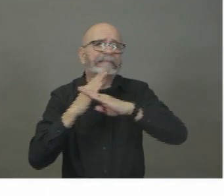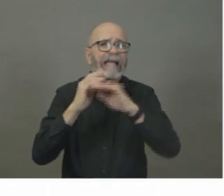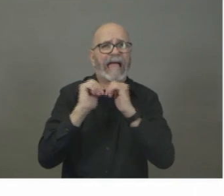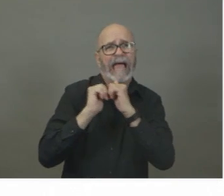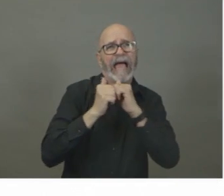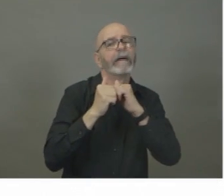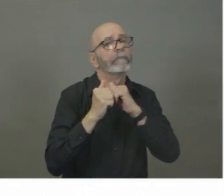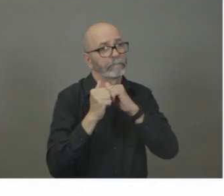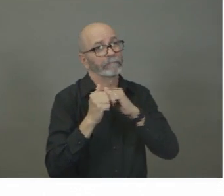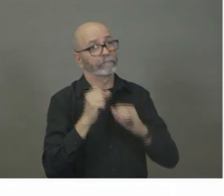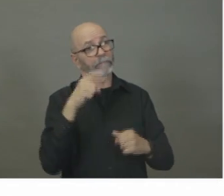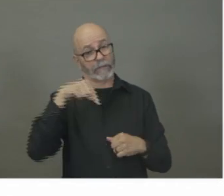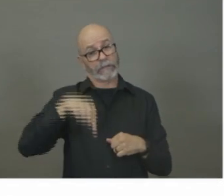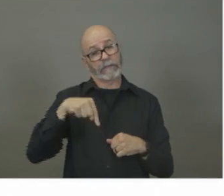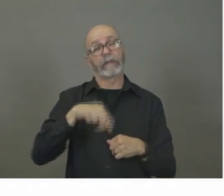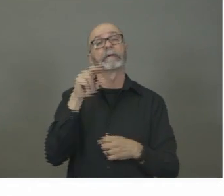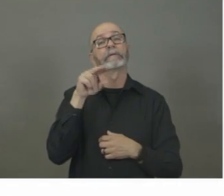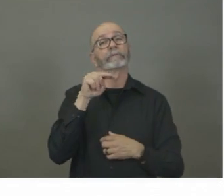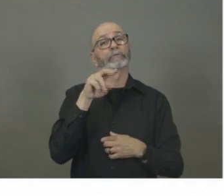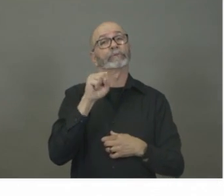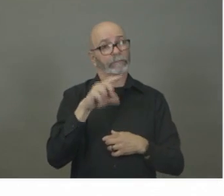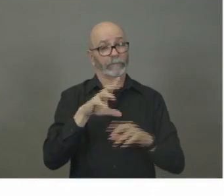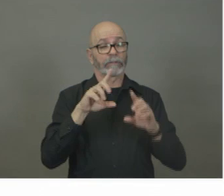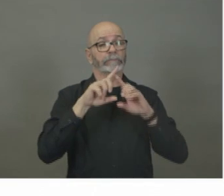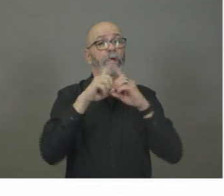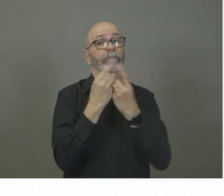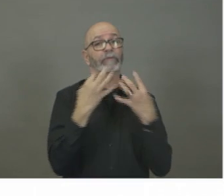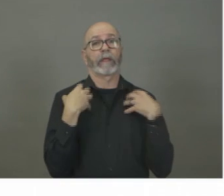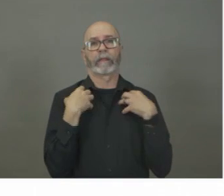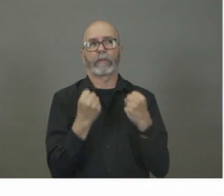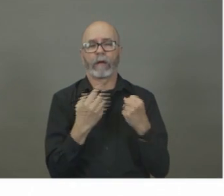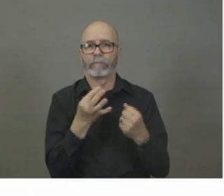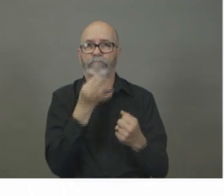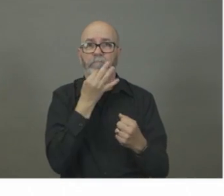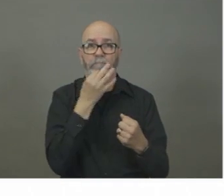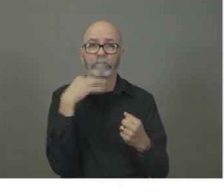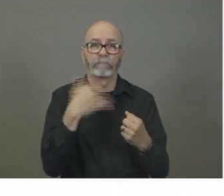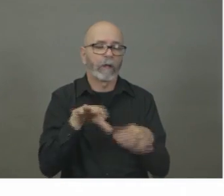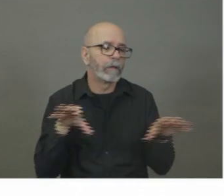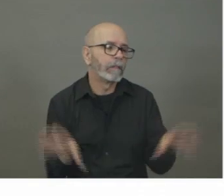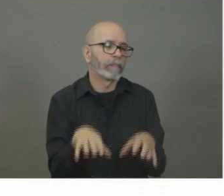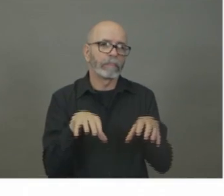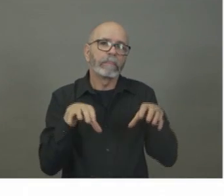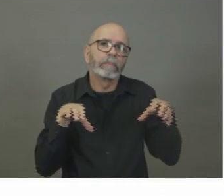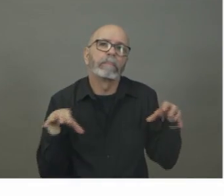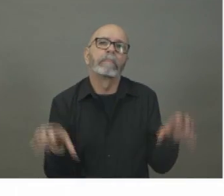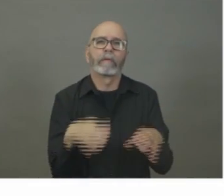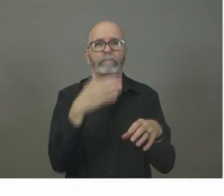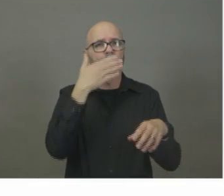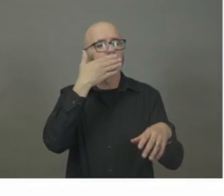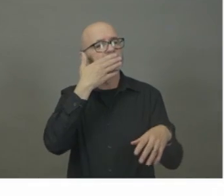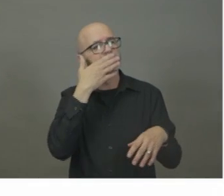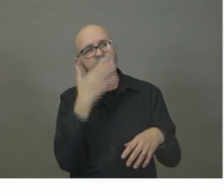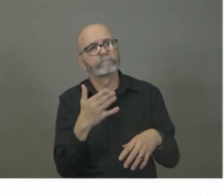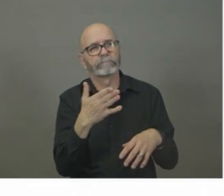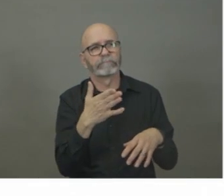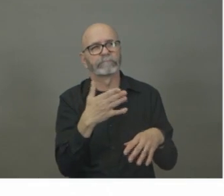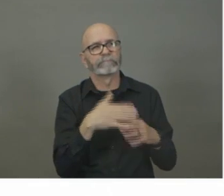who have been an outstanding job continuing to make sure that we have the information that are required and I will ask Dr. Strang to say a few words.